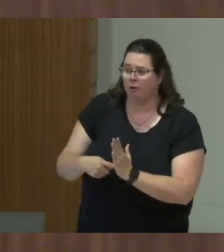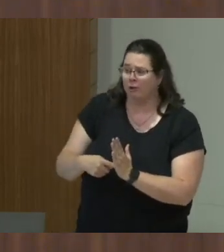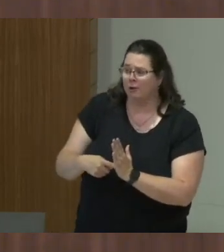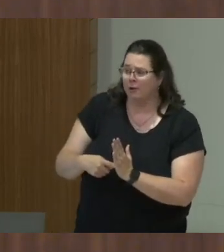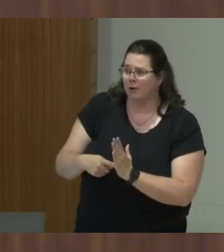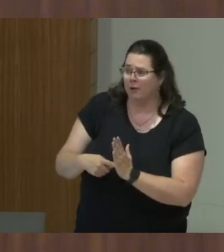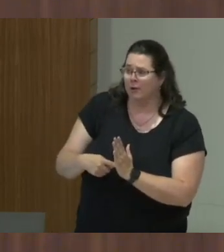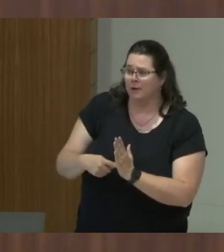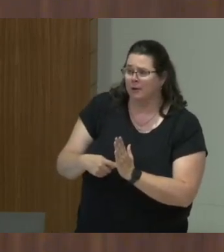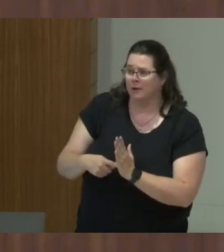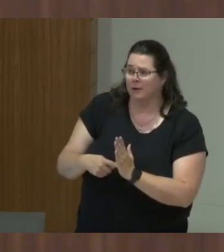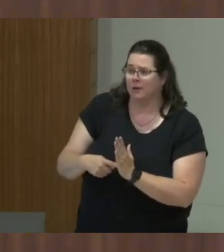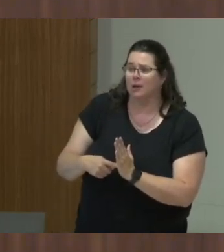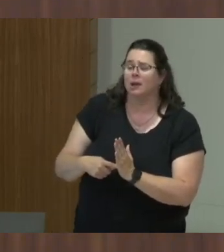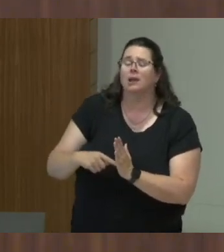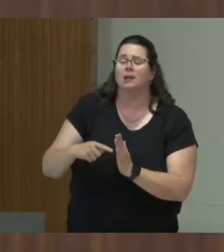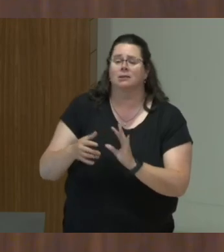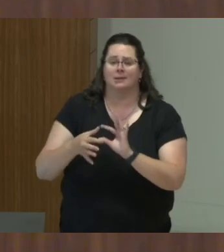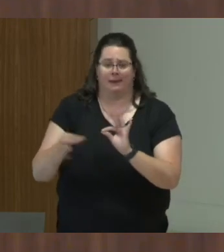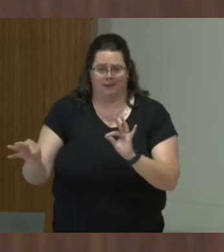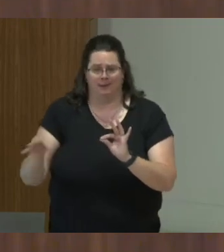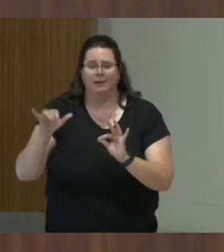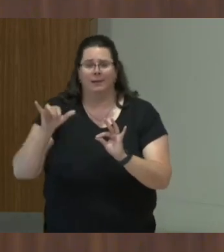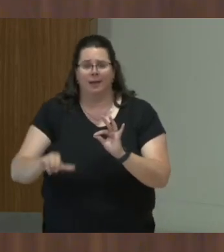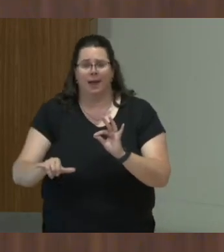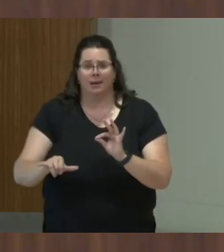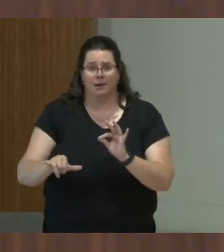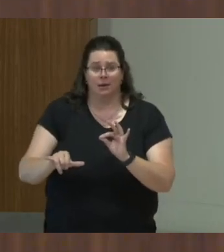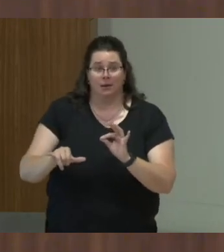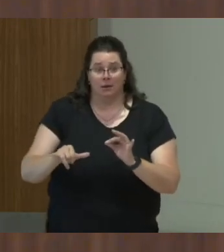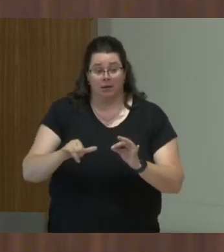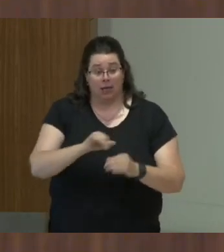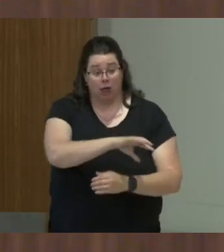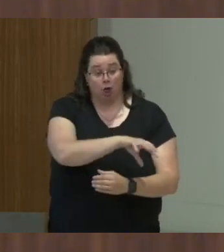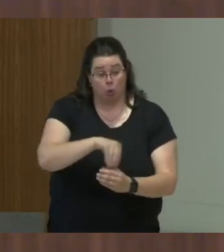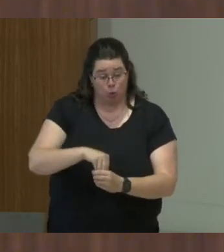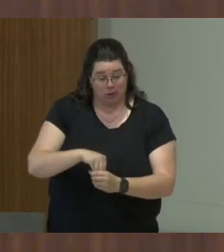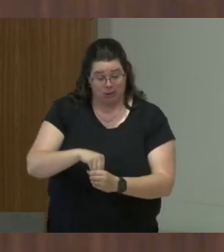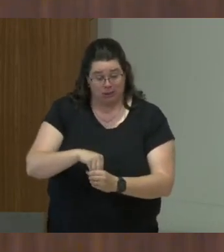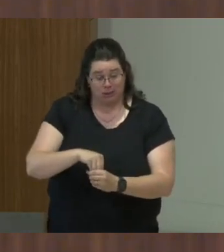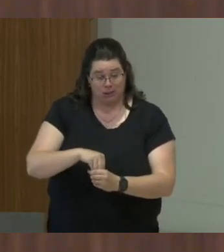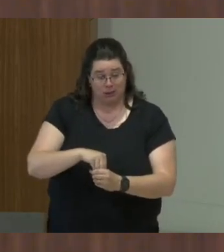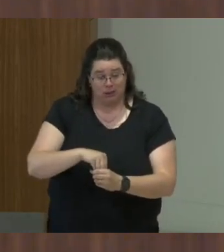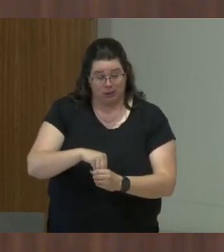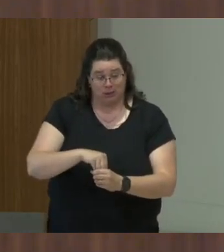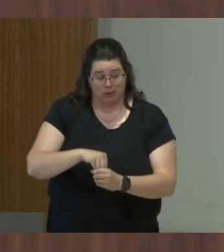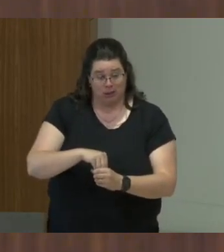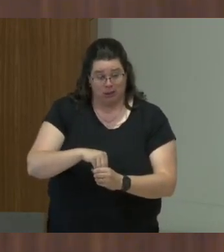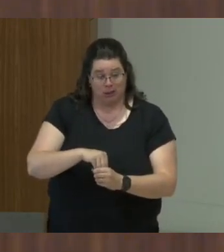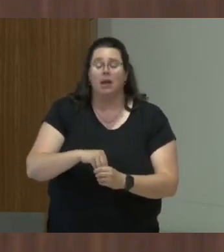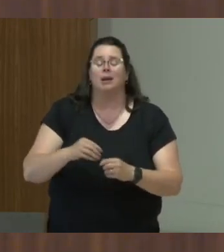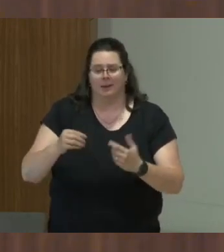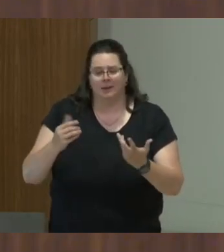stipulation that the provisions for inclusions will be subject to availability of resources,